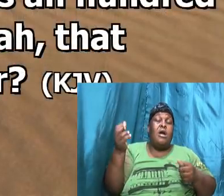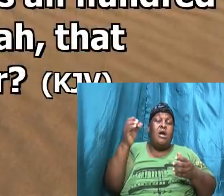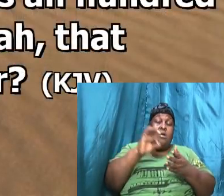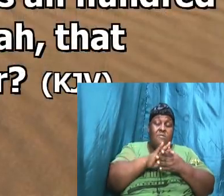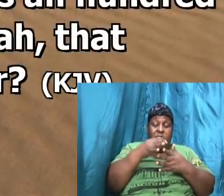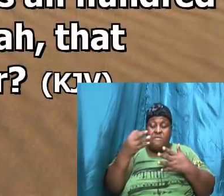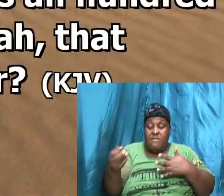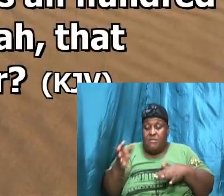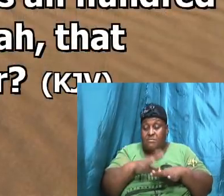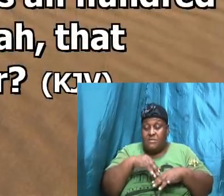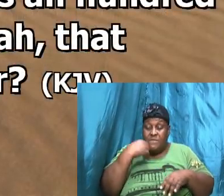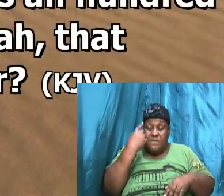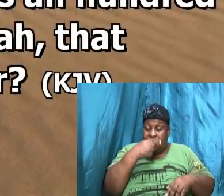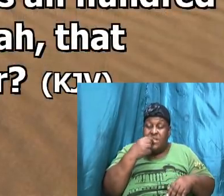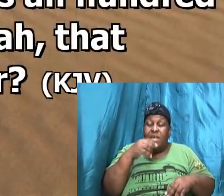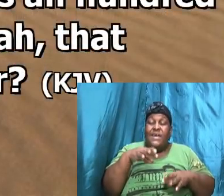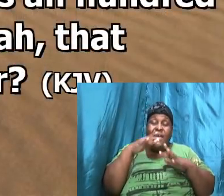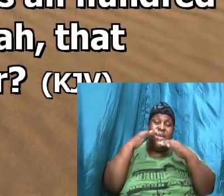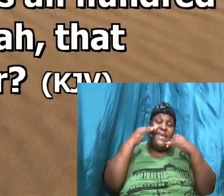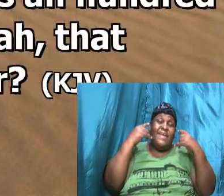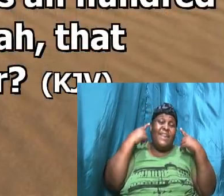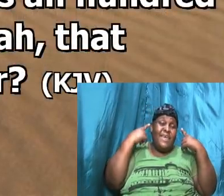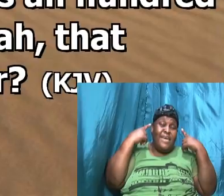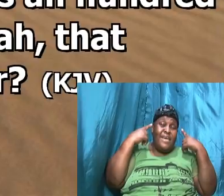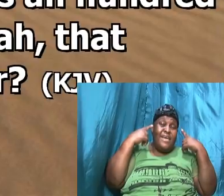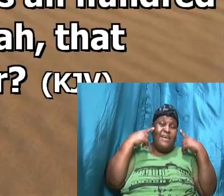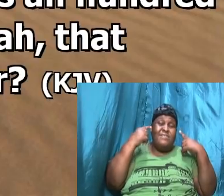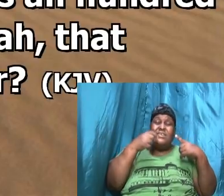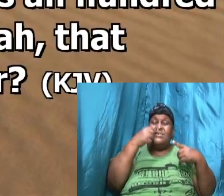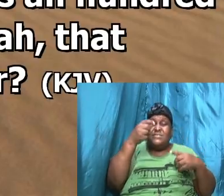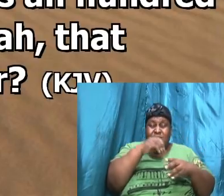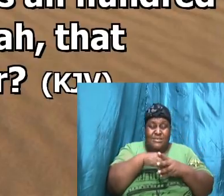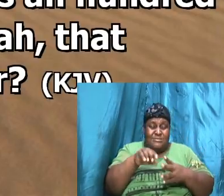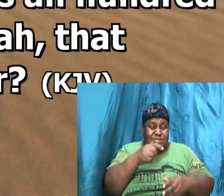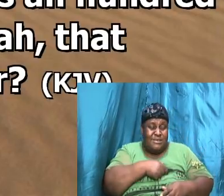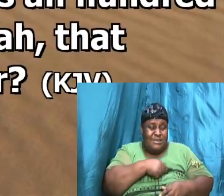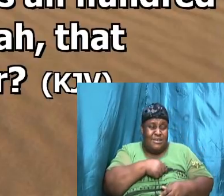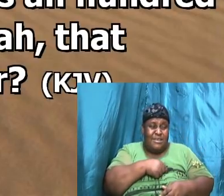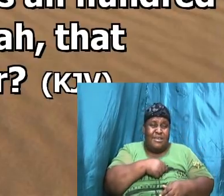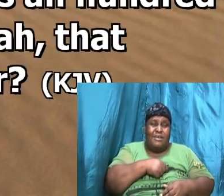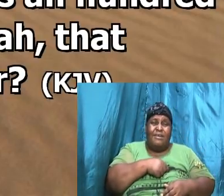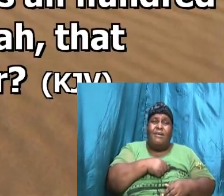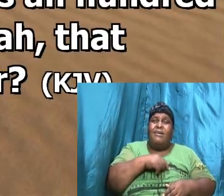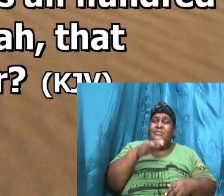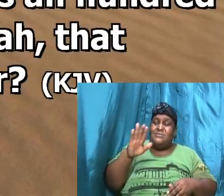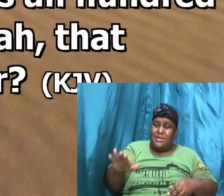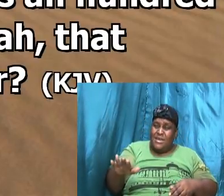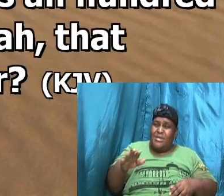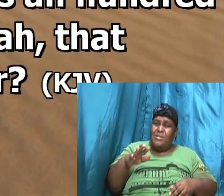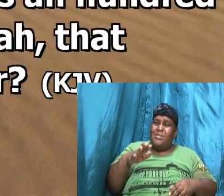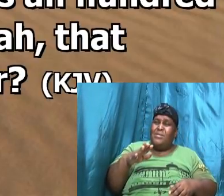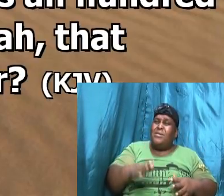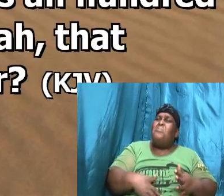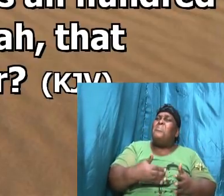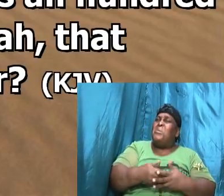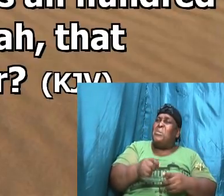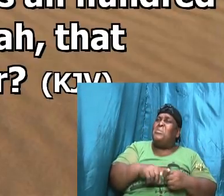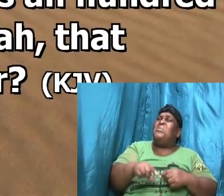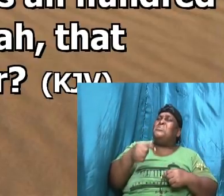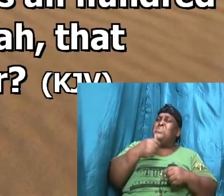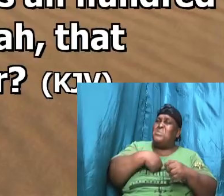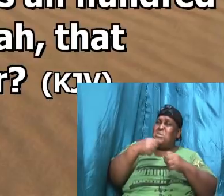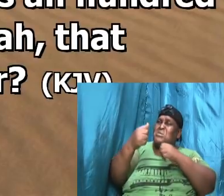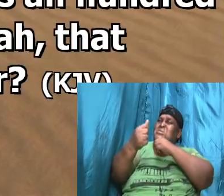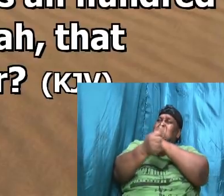laughed and said in his heart shall a child be born unto me unto him